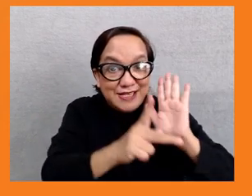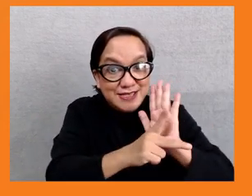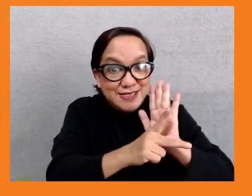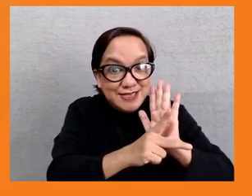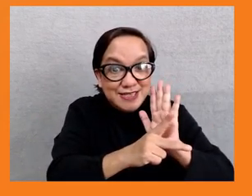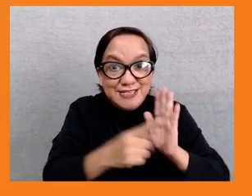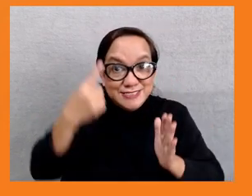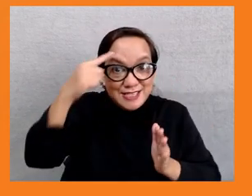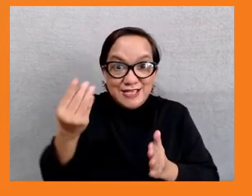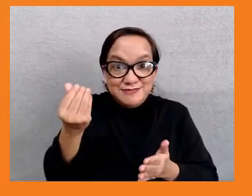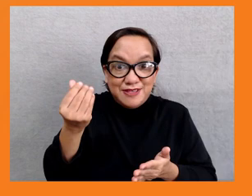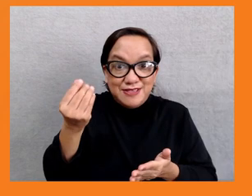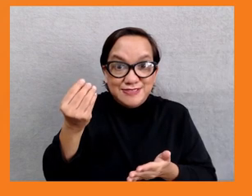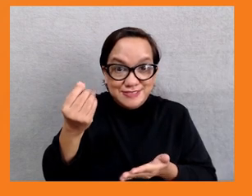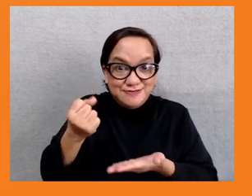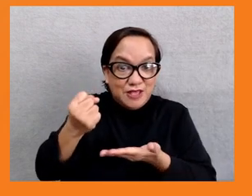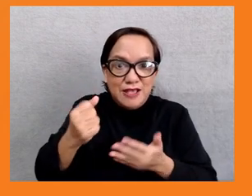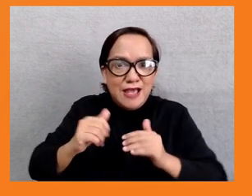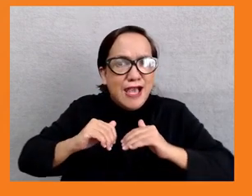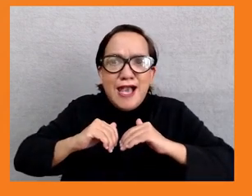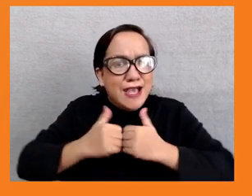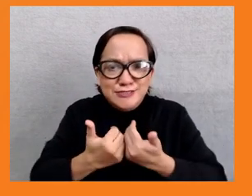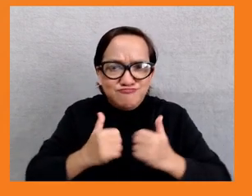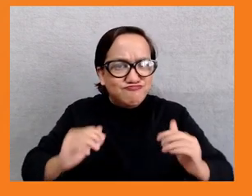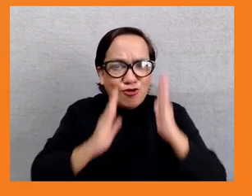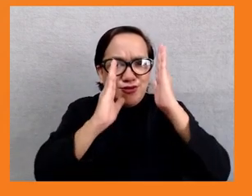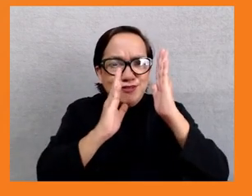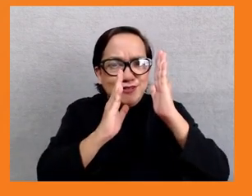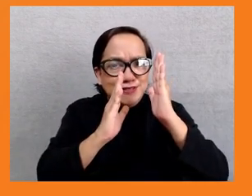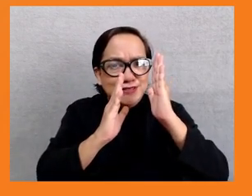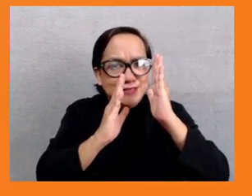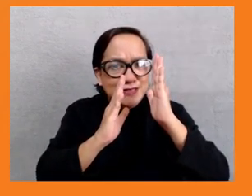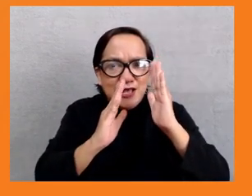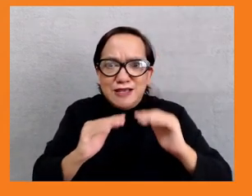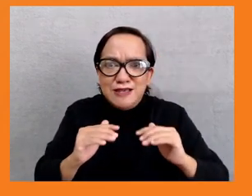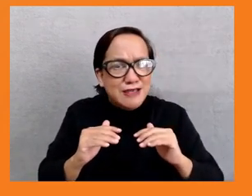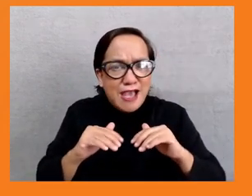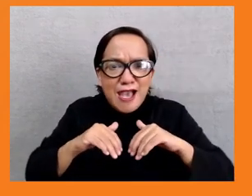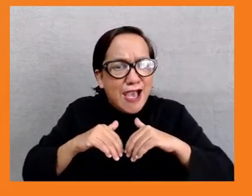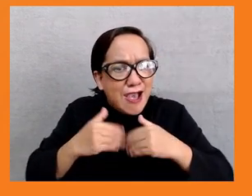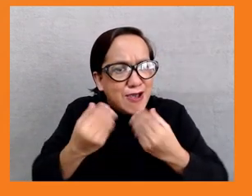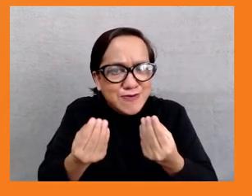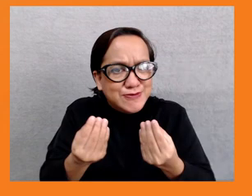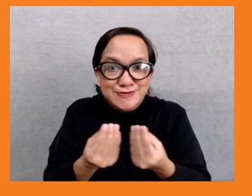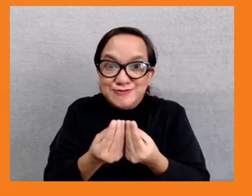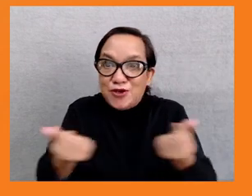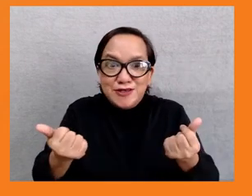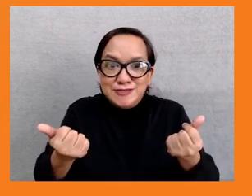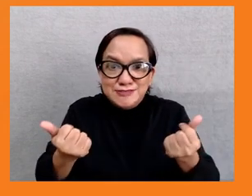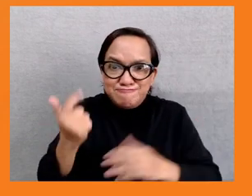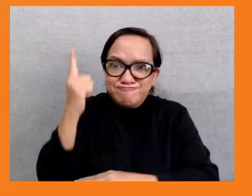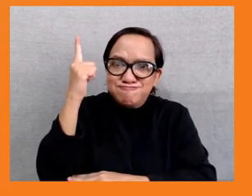of the challenges and possible solutions for the ADB in steering the conversation on inequality? I would like to hand over to you.